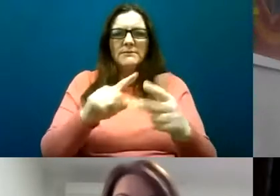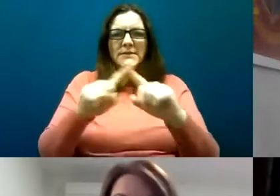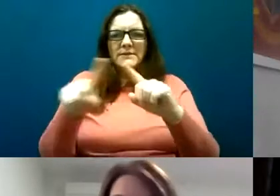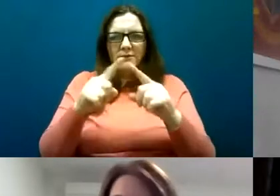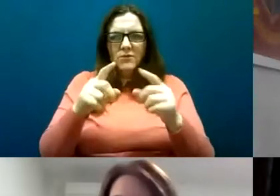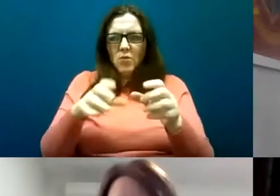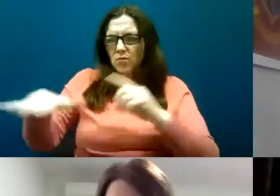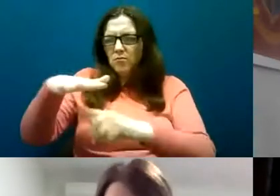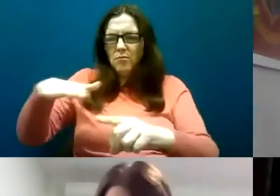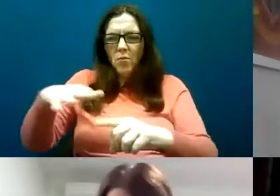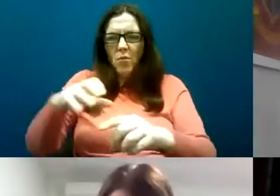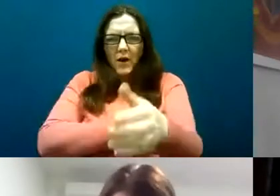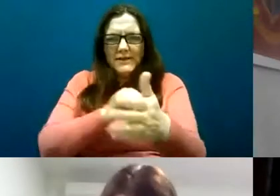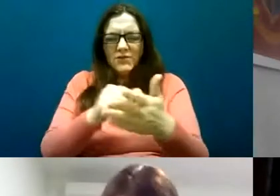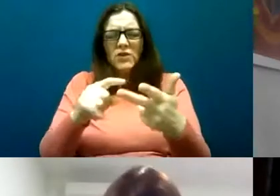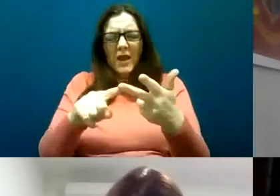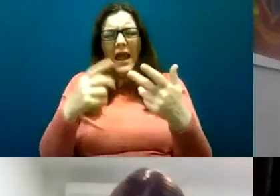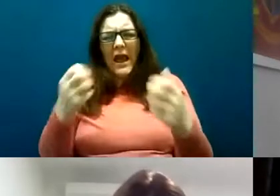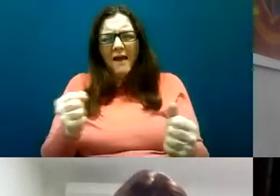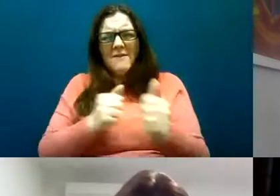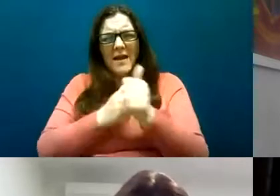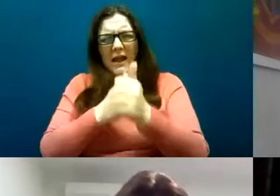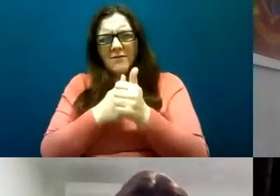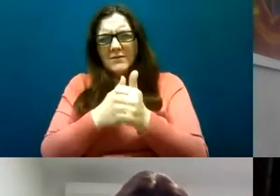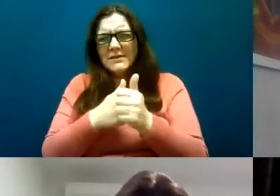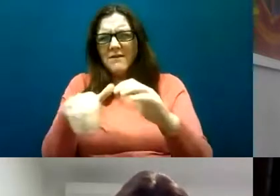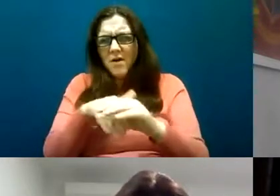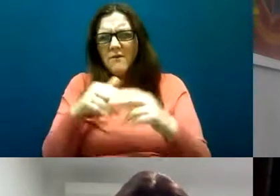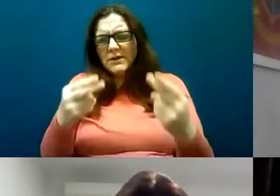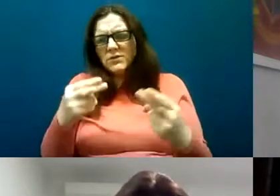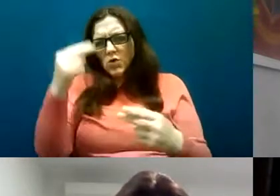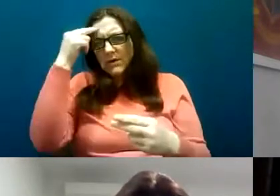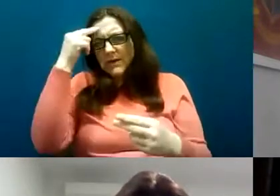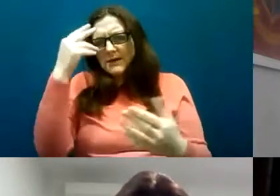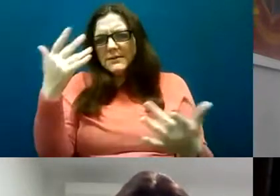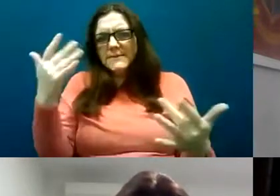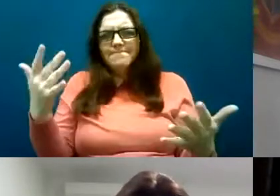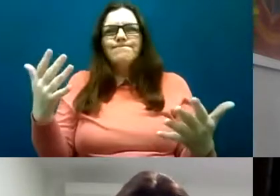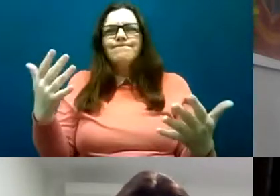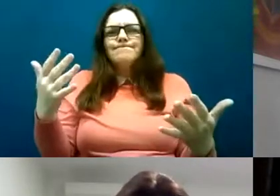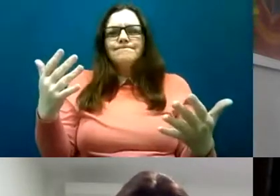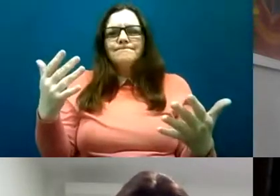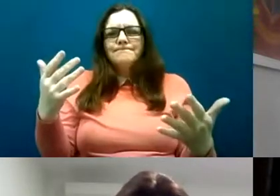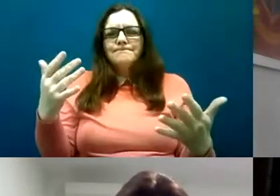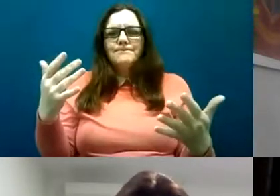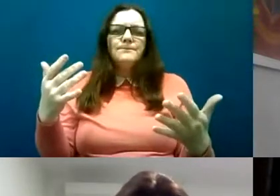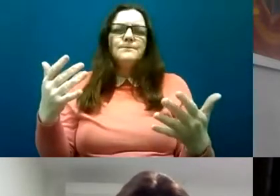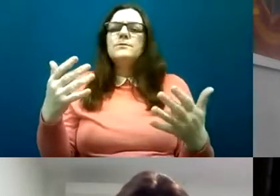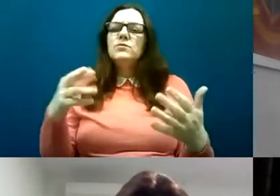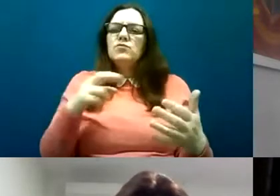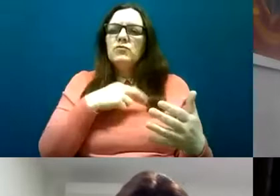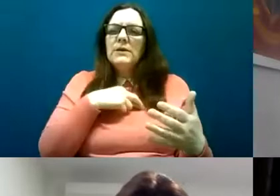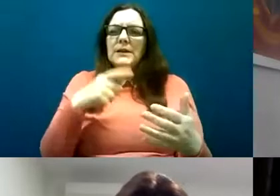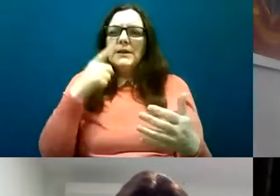there's an advocacy element in trying to understand I suppose the need to work together is something that struck me